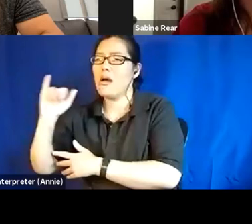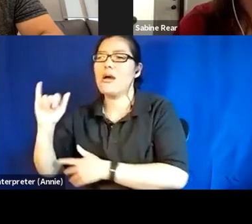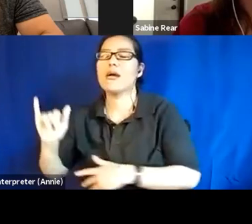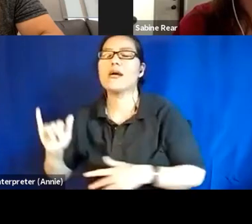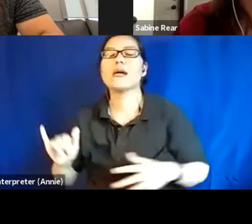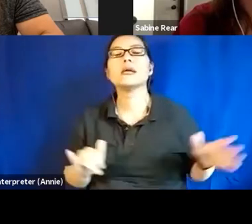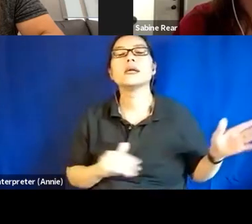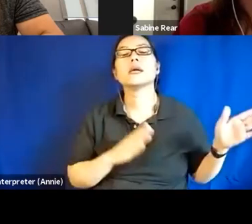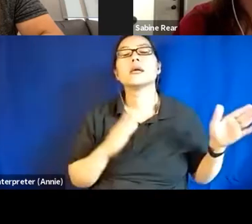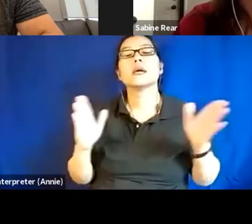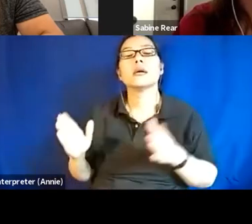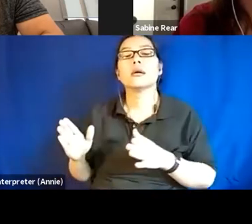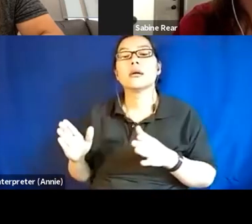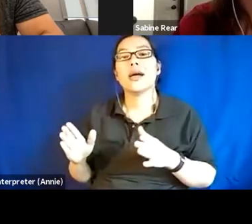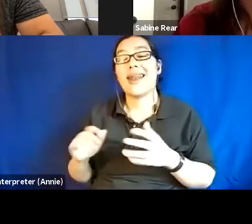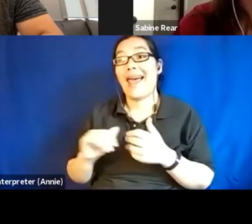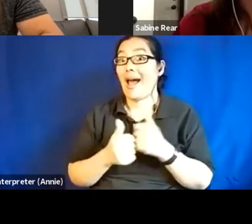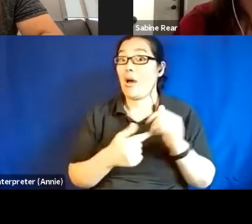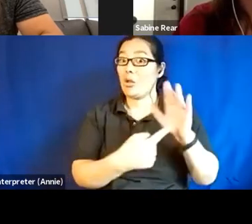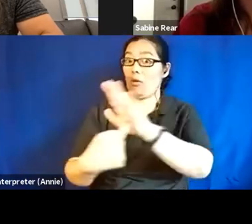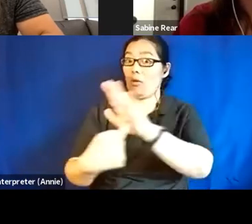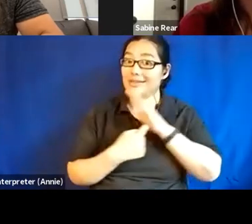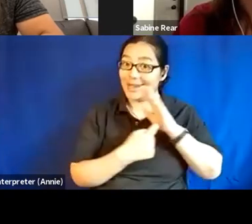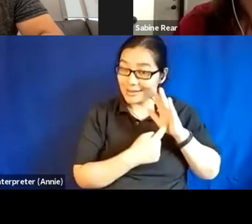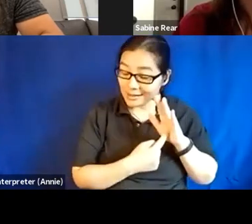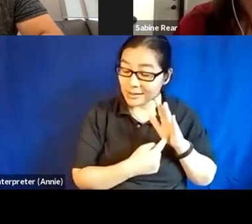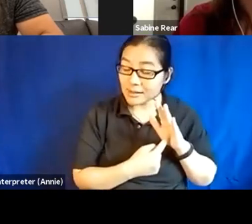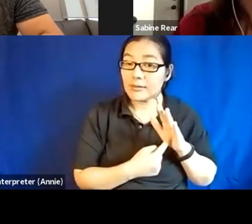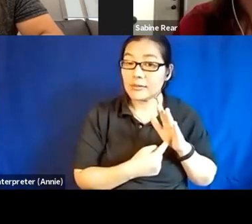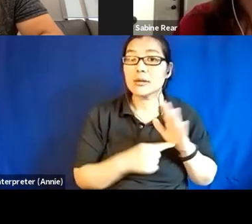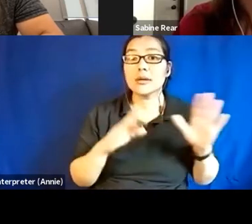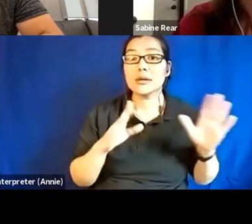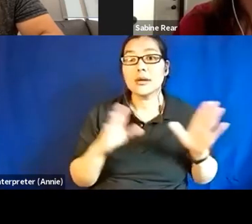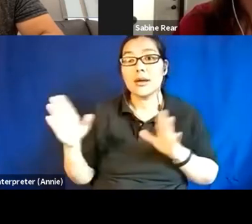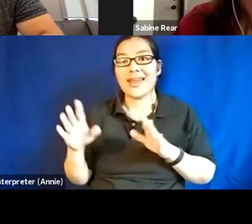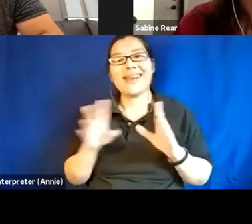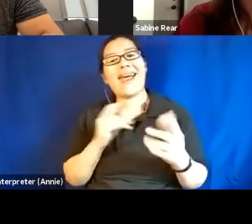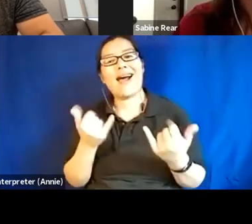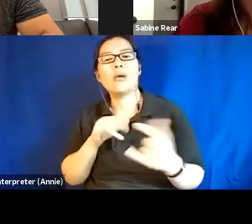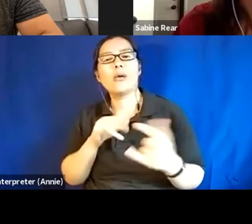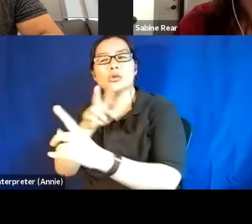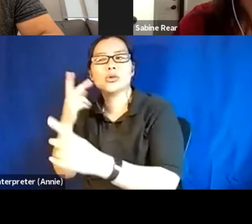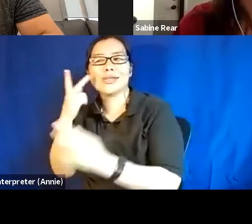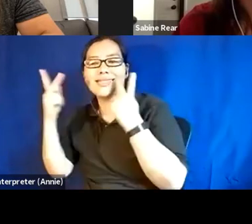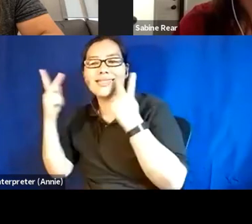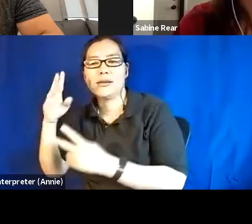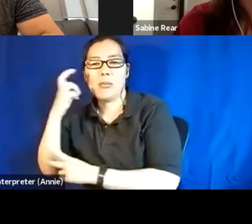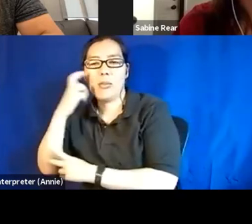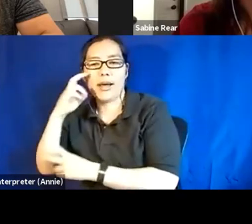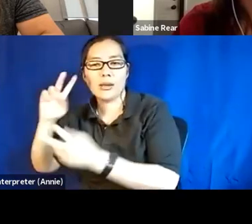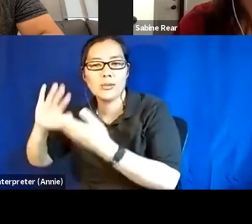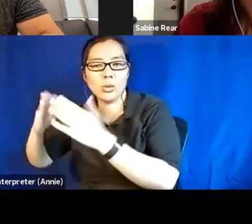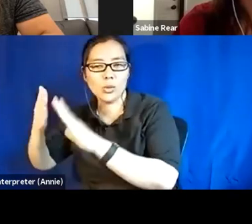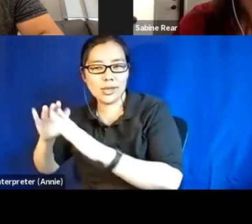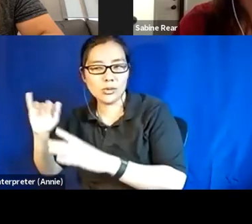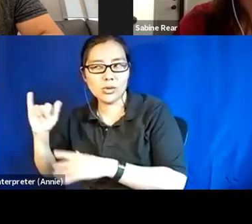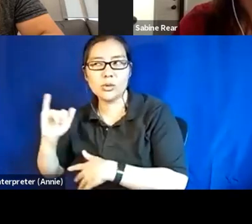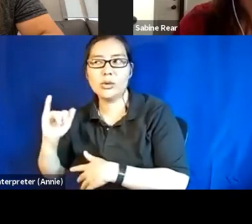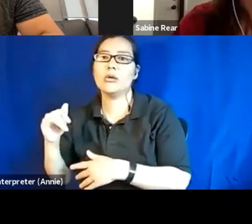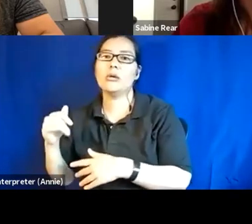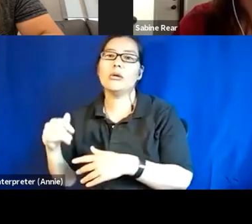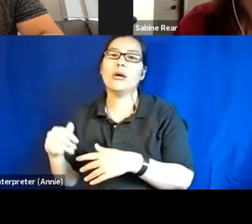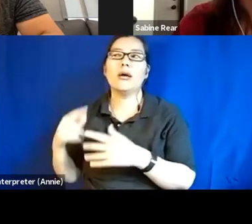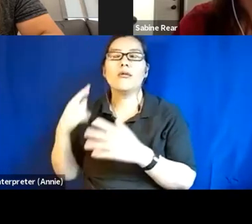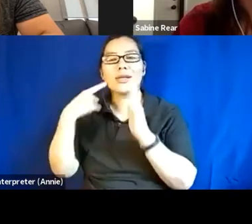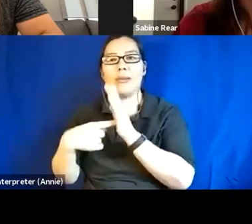portrayals, but also how those, the parts for actors who are blind or low vision. And, uh, you know, I've worked with, I don't know, close